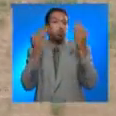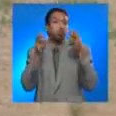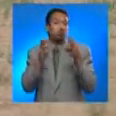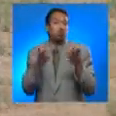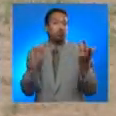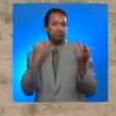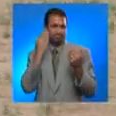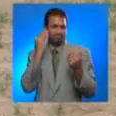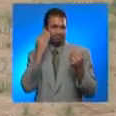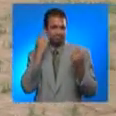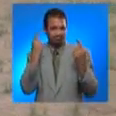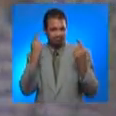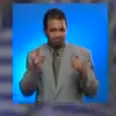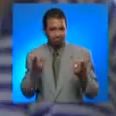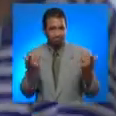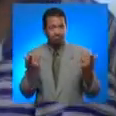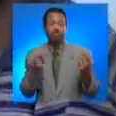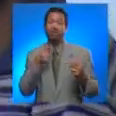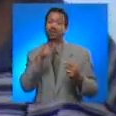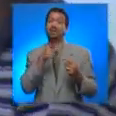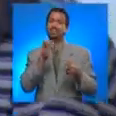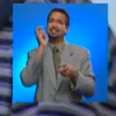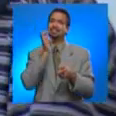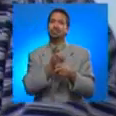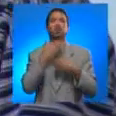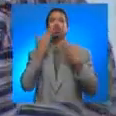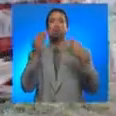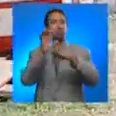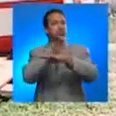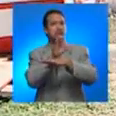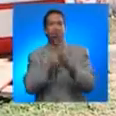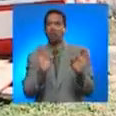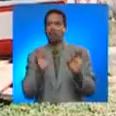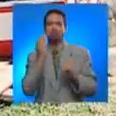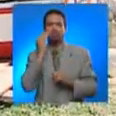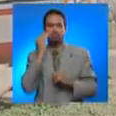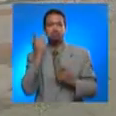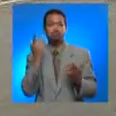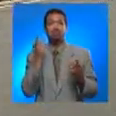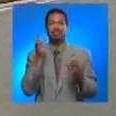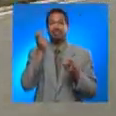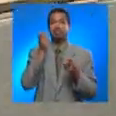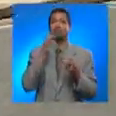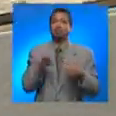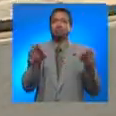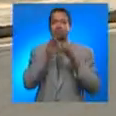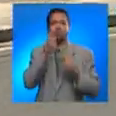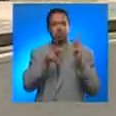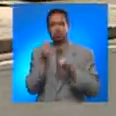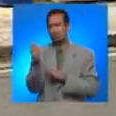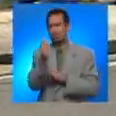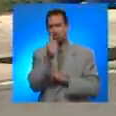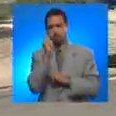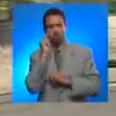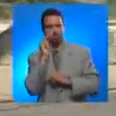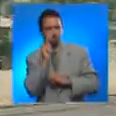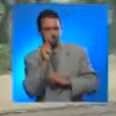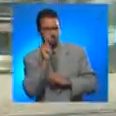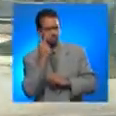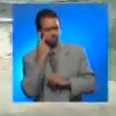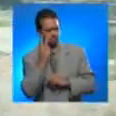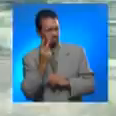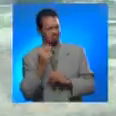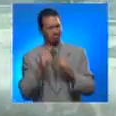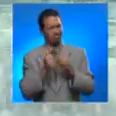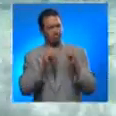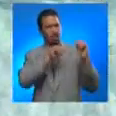In this case, it is critical to depend on a population capable of recognizing and acting upon significant changes